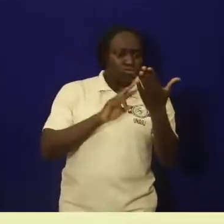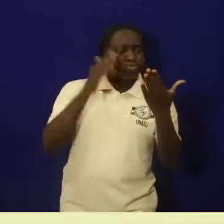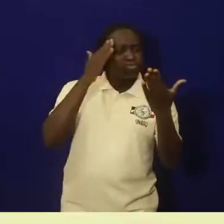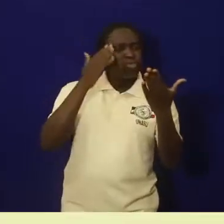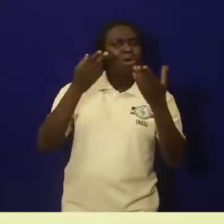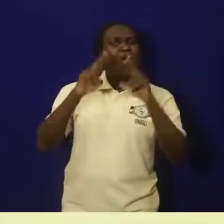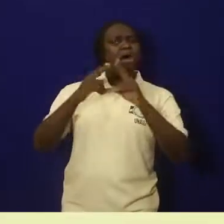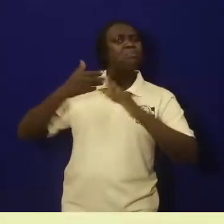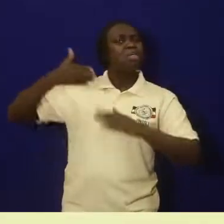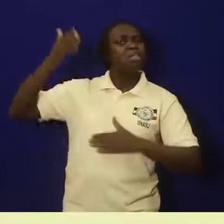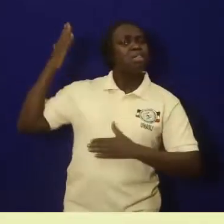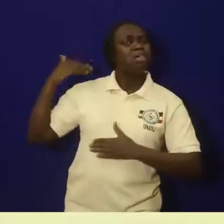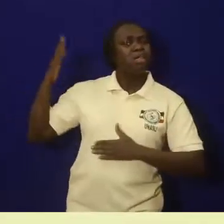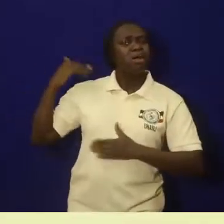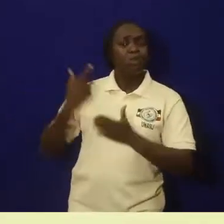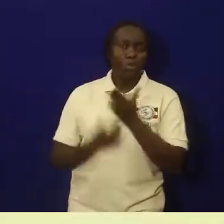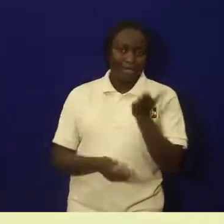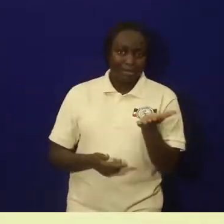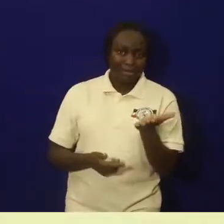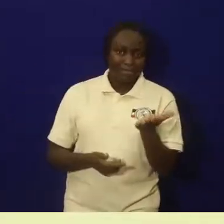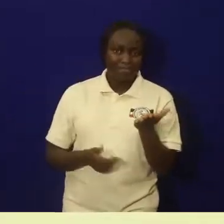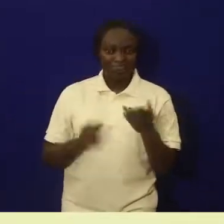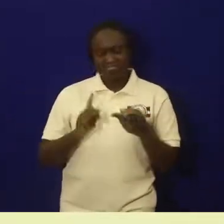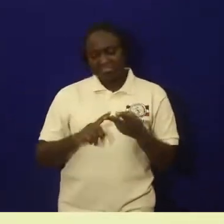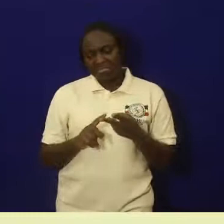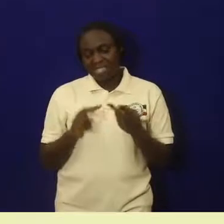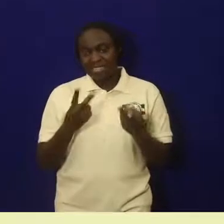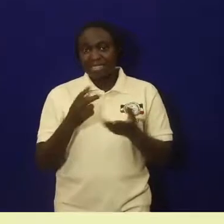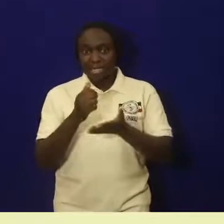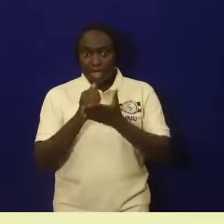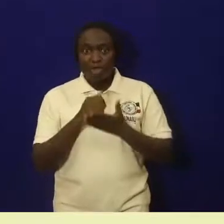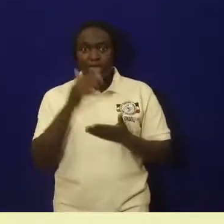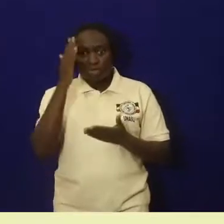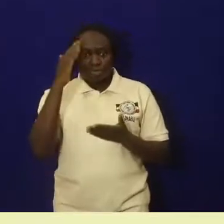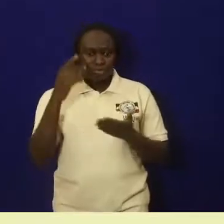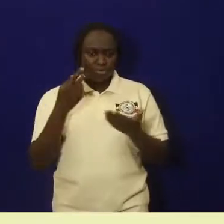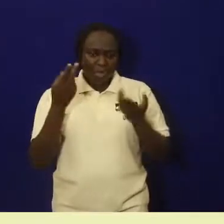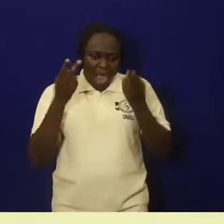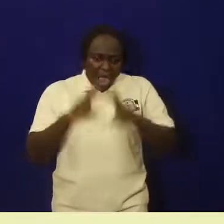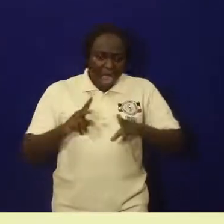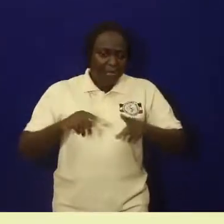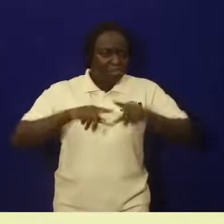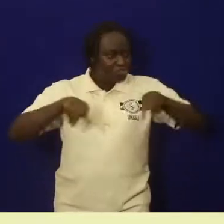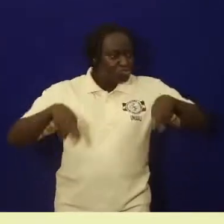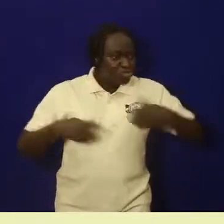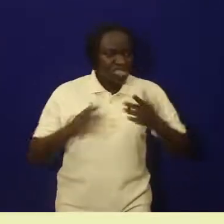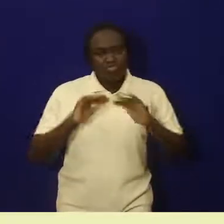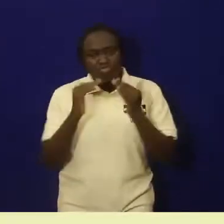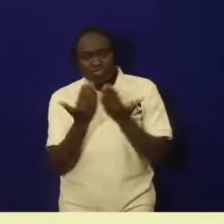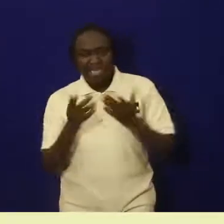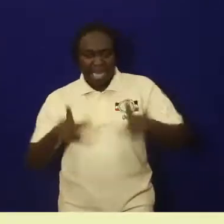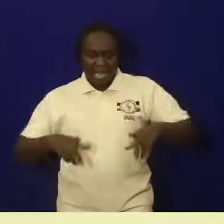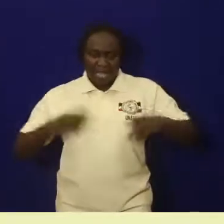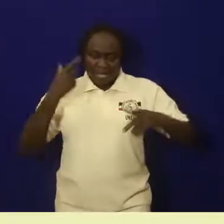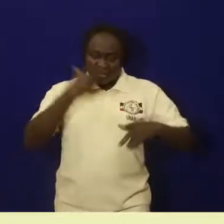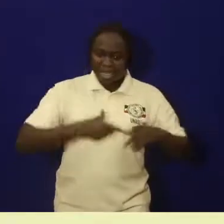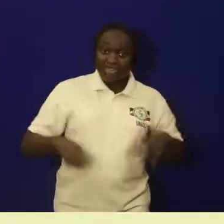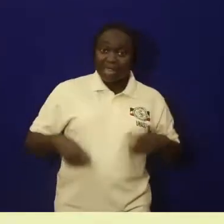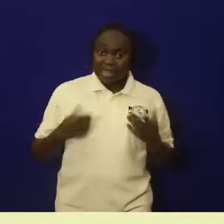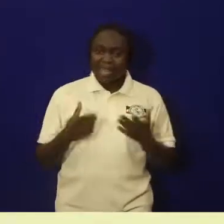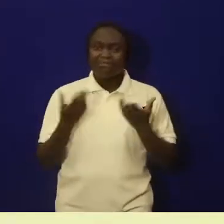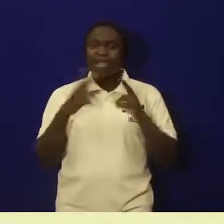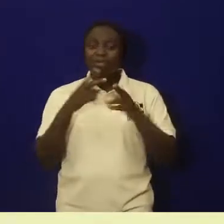us to write what has happened to us, because